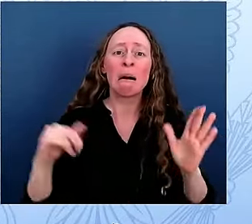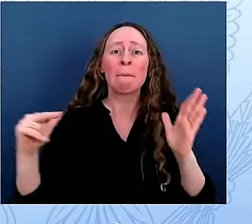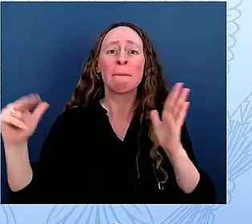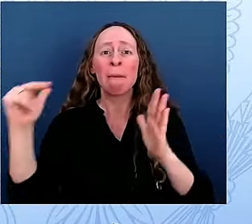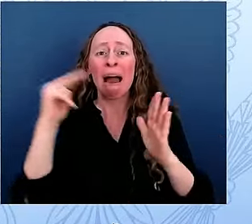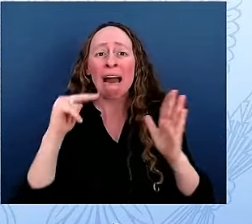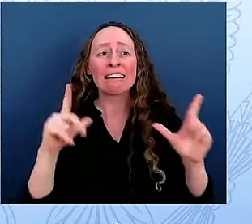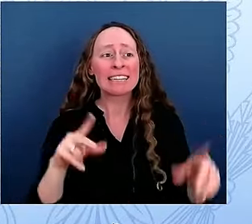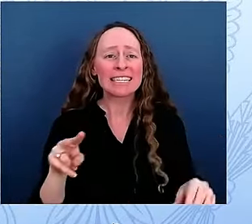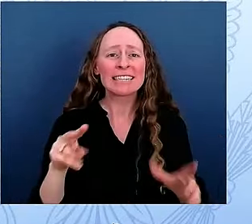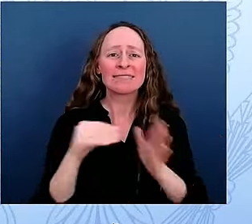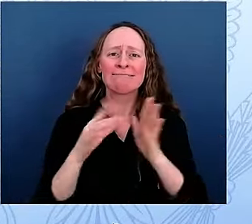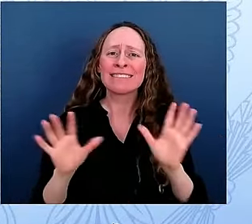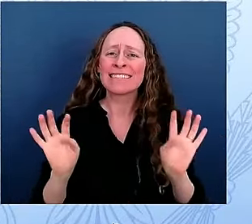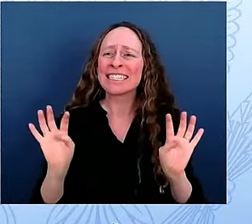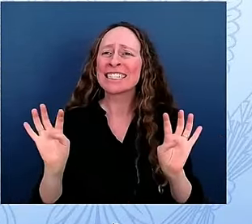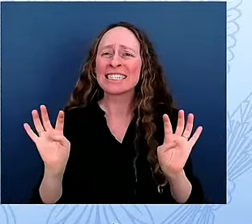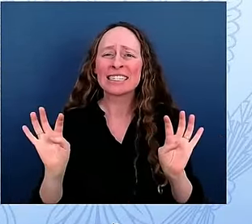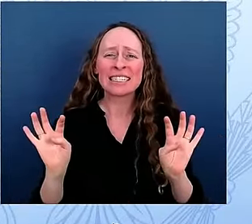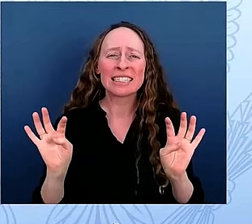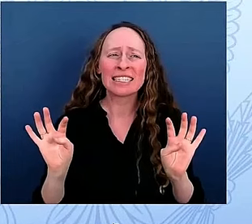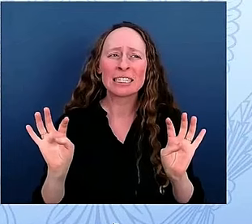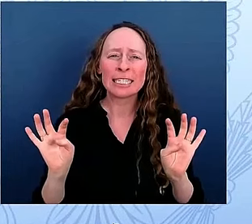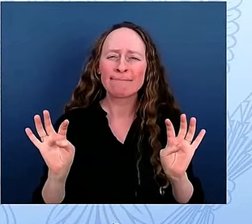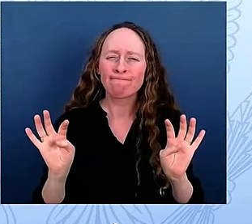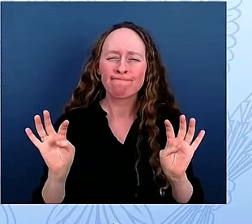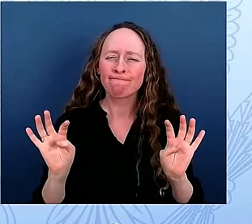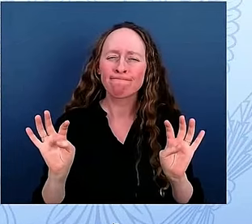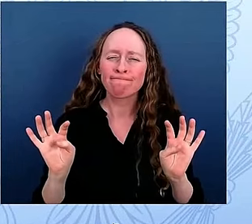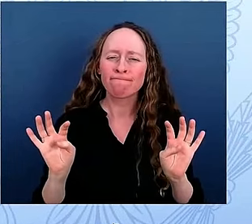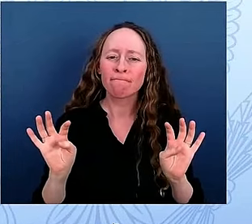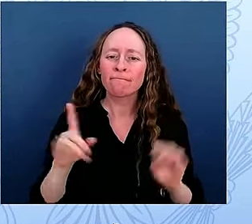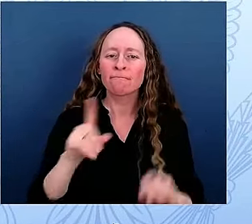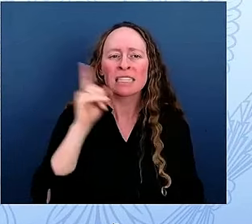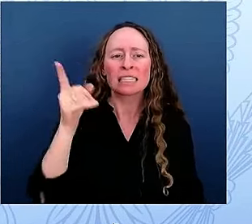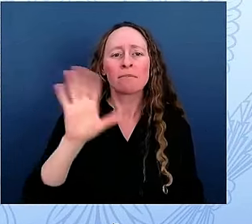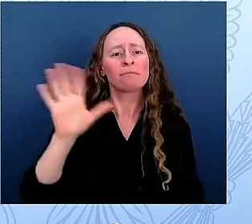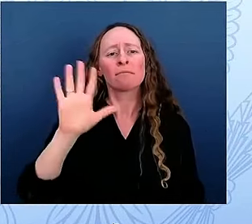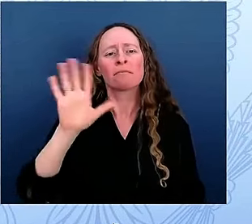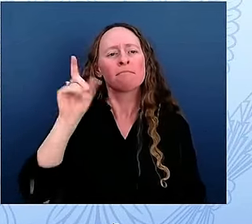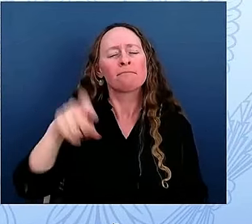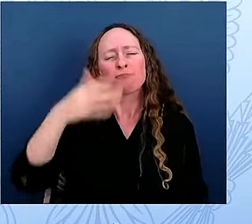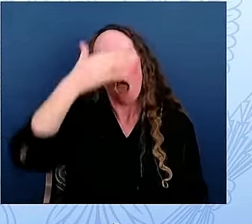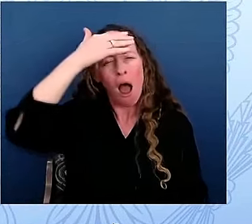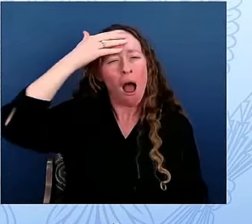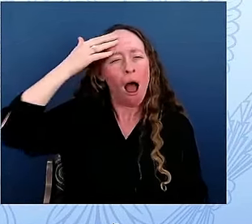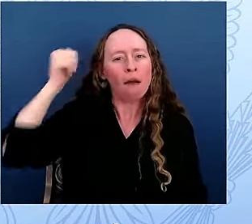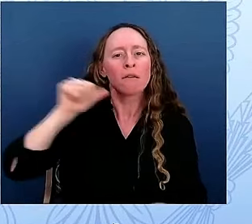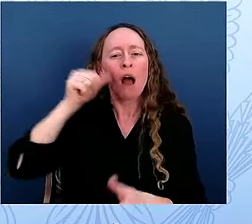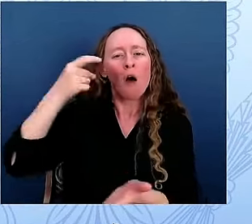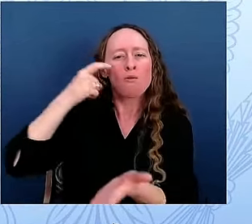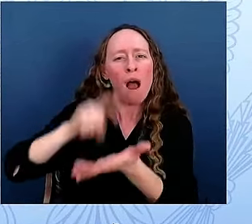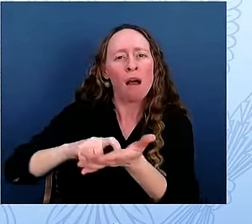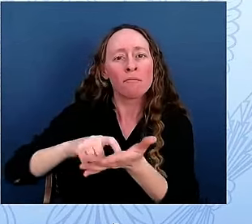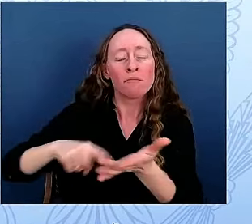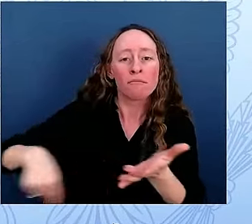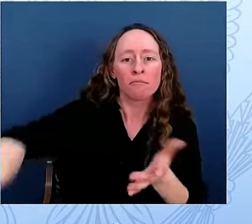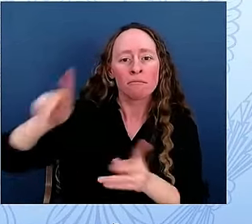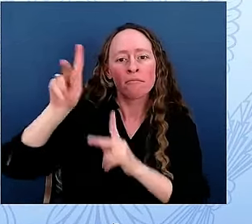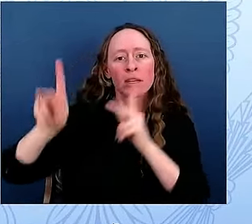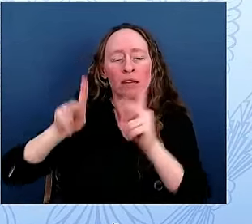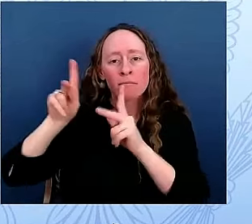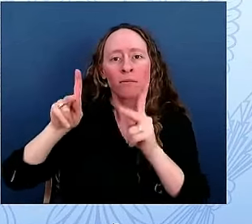very people that built the hallways they were walking down looked like many of my students, came from similar backgrounds,